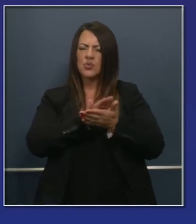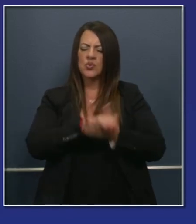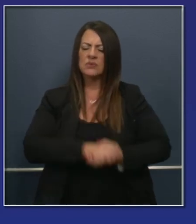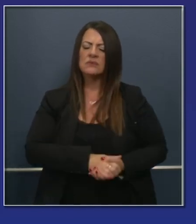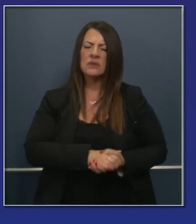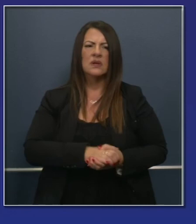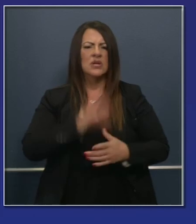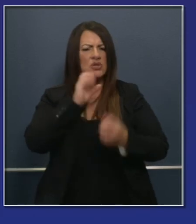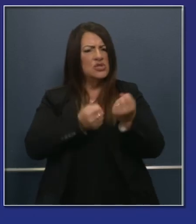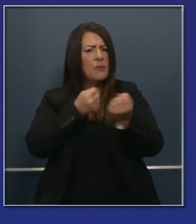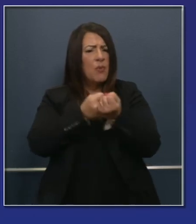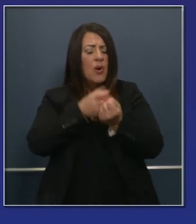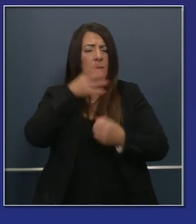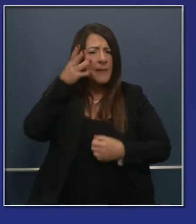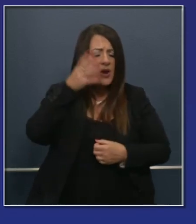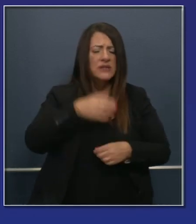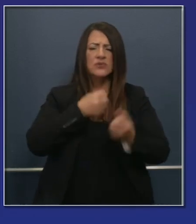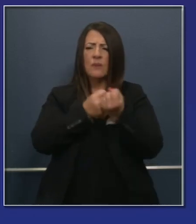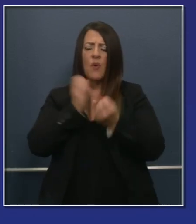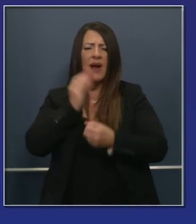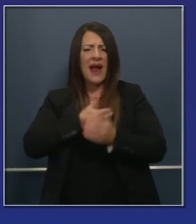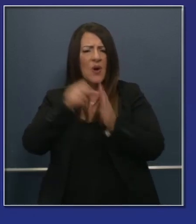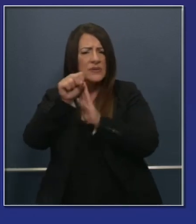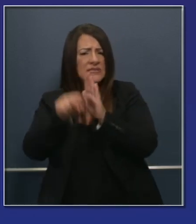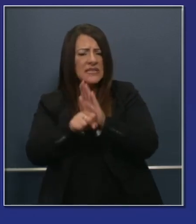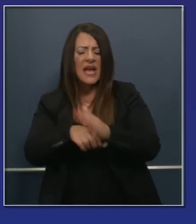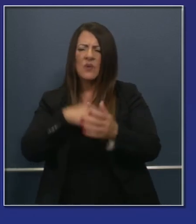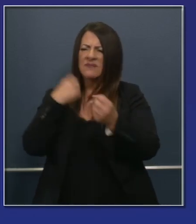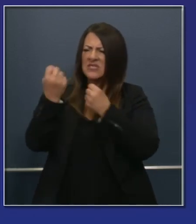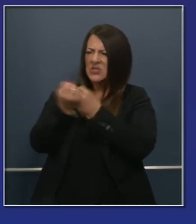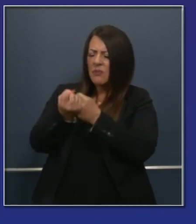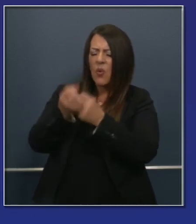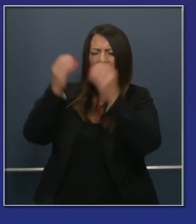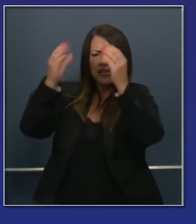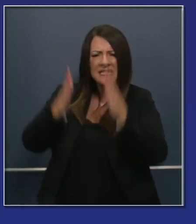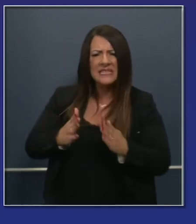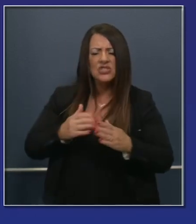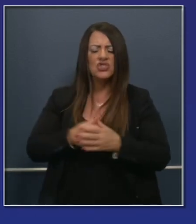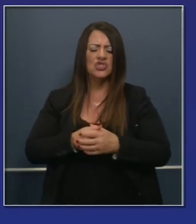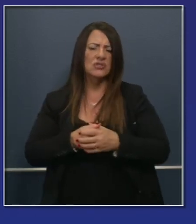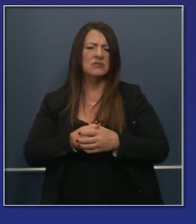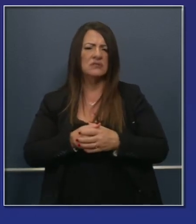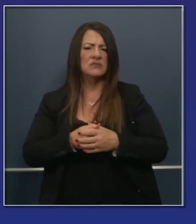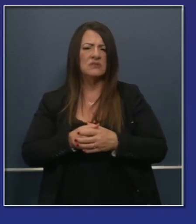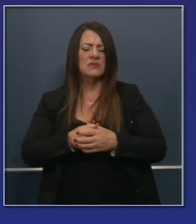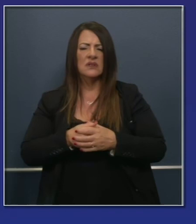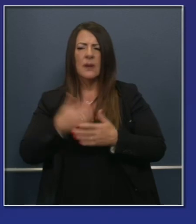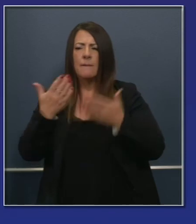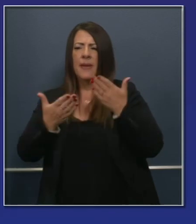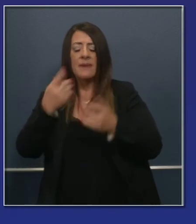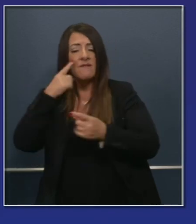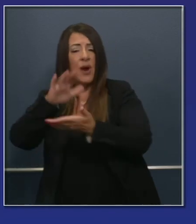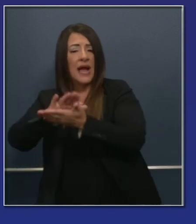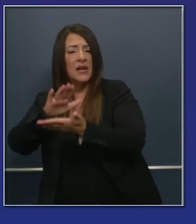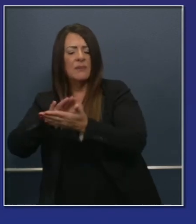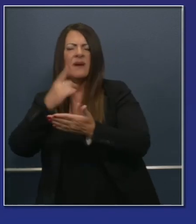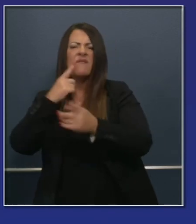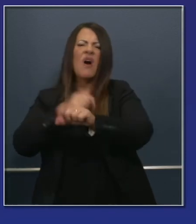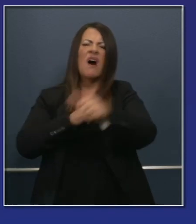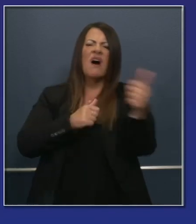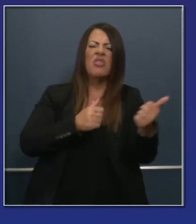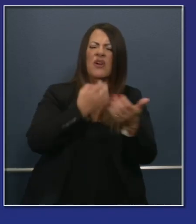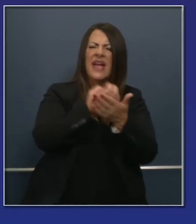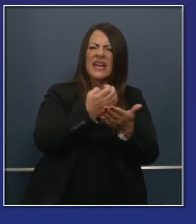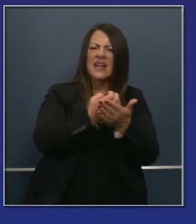state, to support our parents, to support those teachers that may not need those supports for academic purposes, but need them for